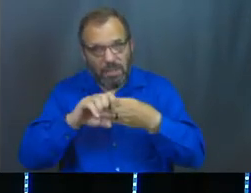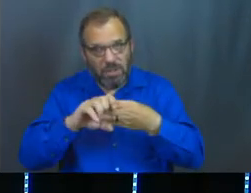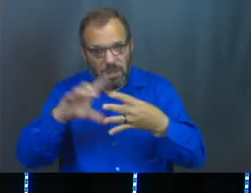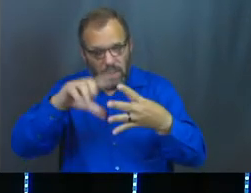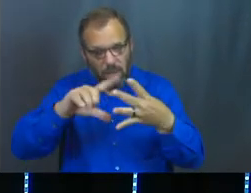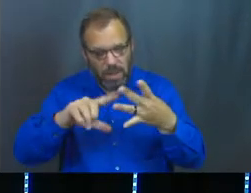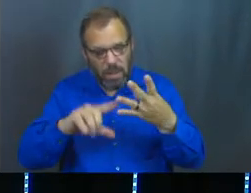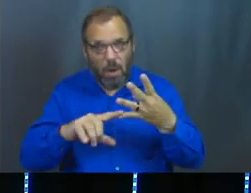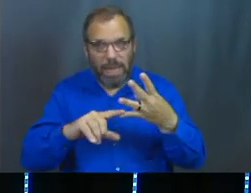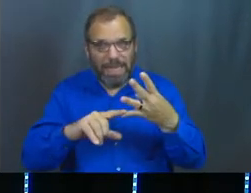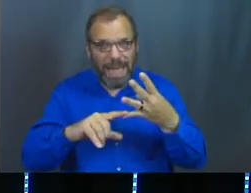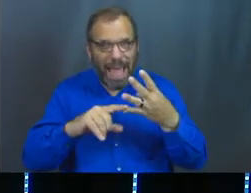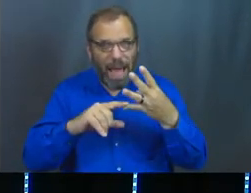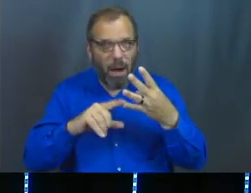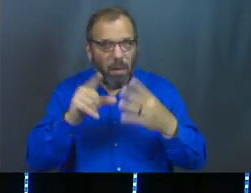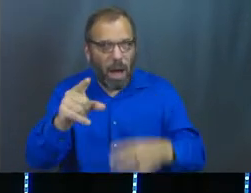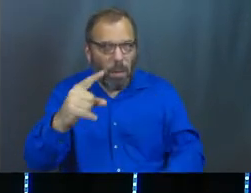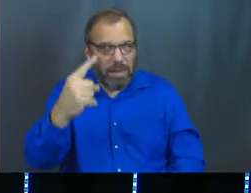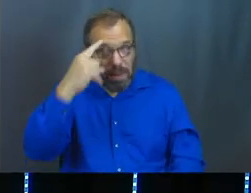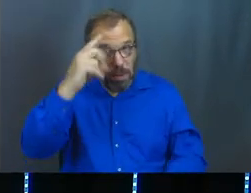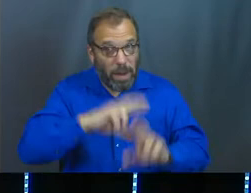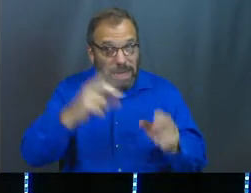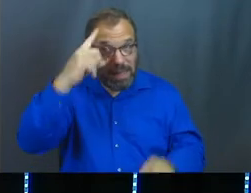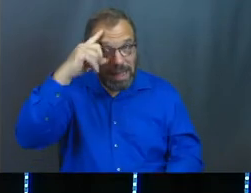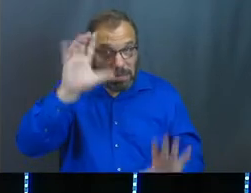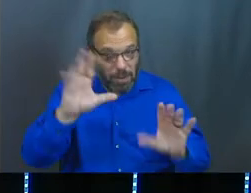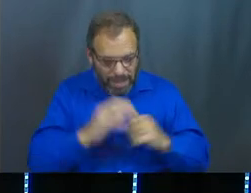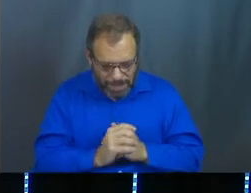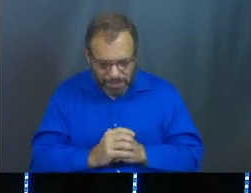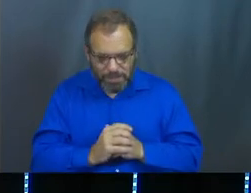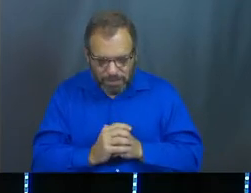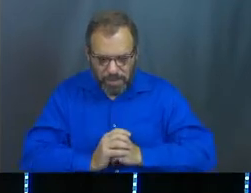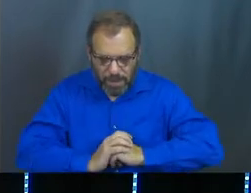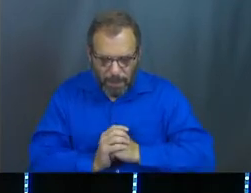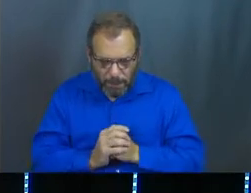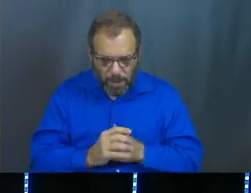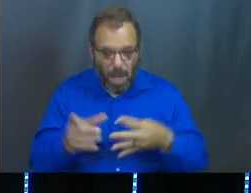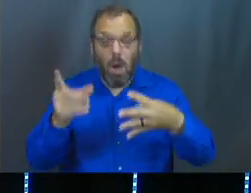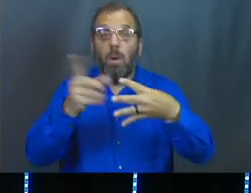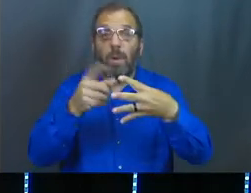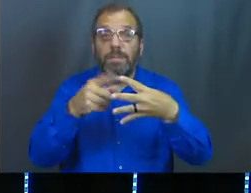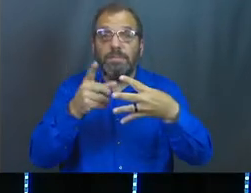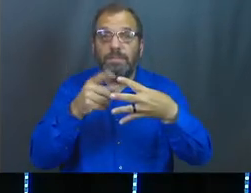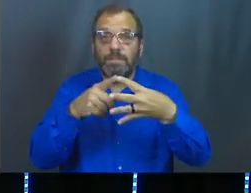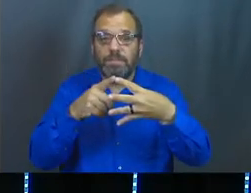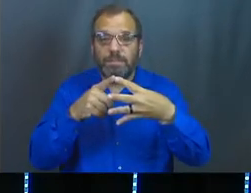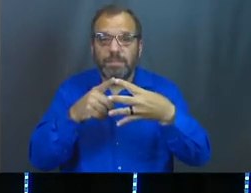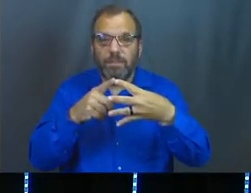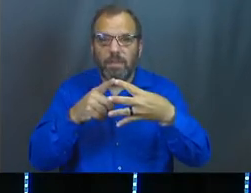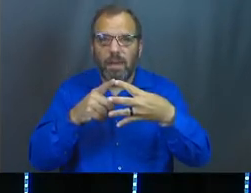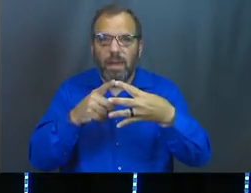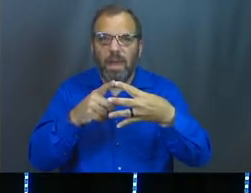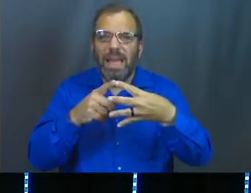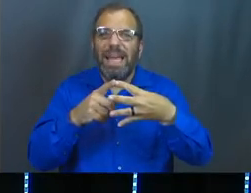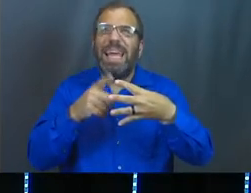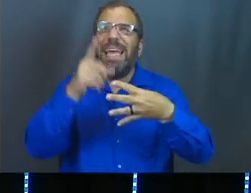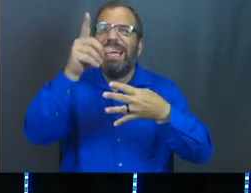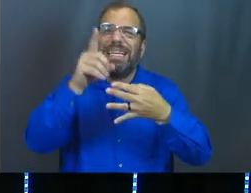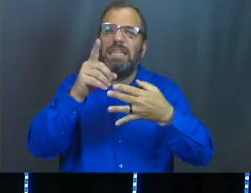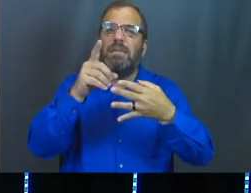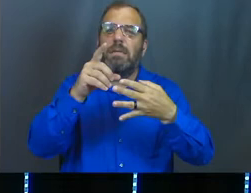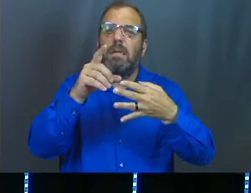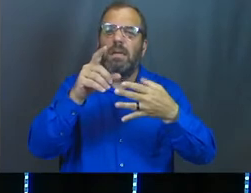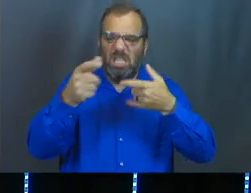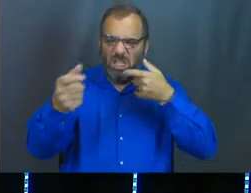So get your thinking caps on, class. Are you ready? Here we go. Step one is the sovereign will of